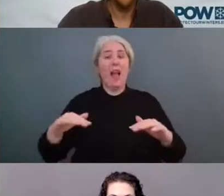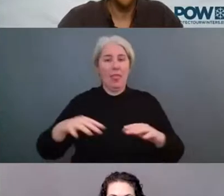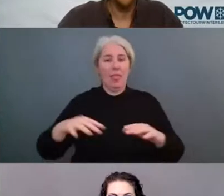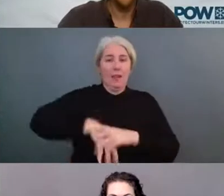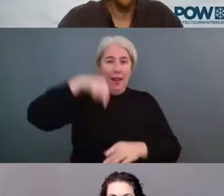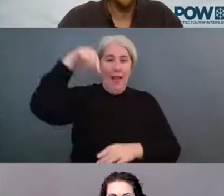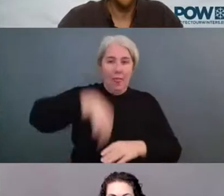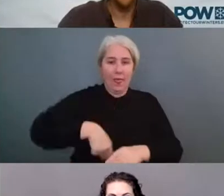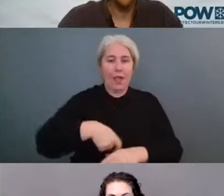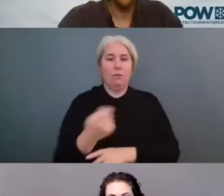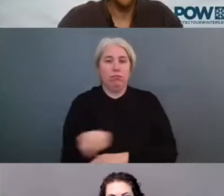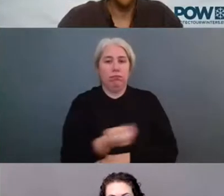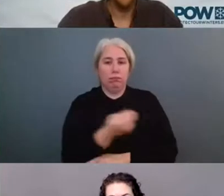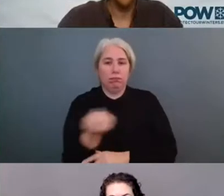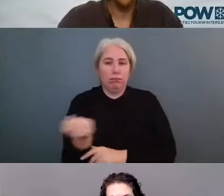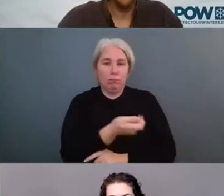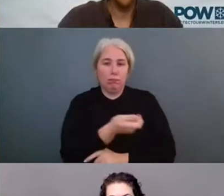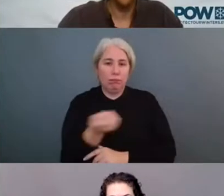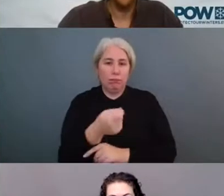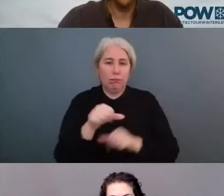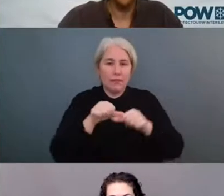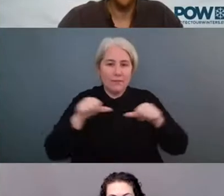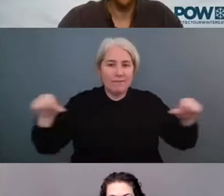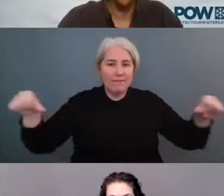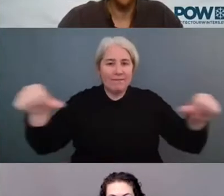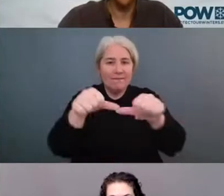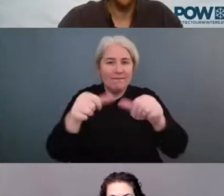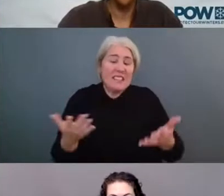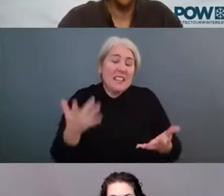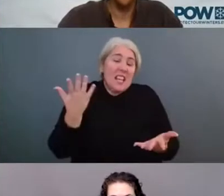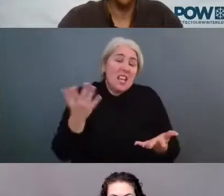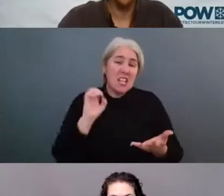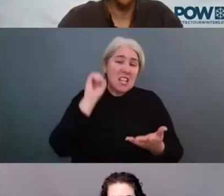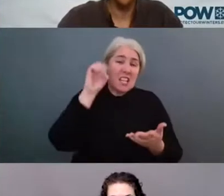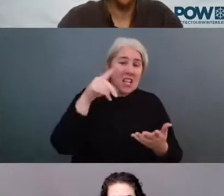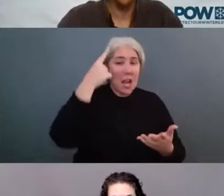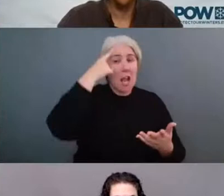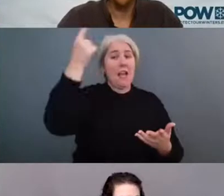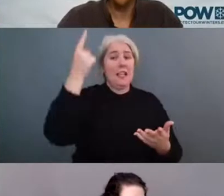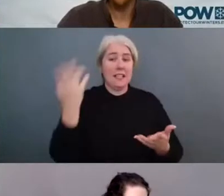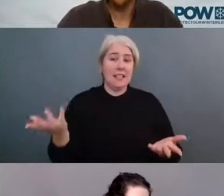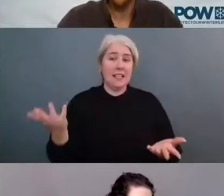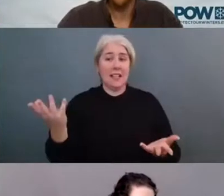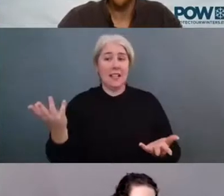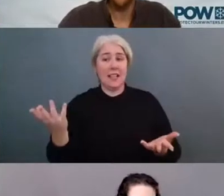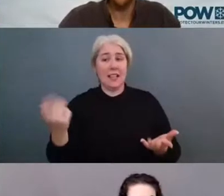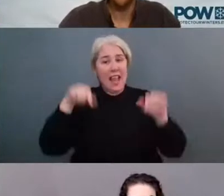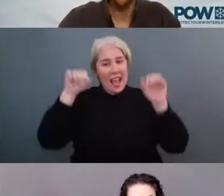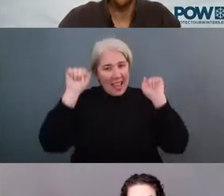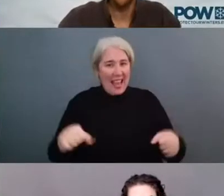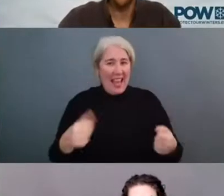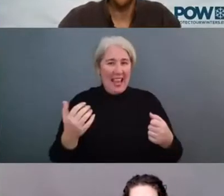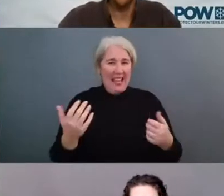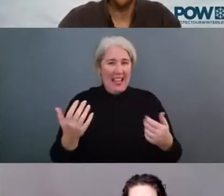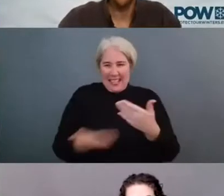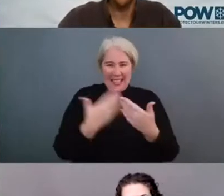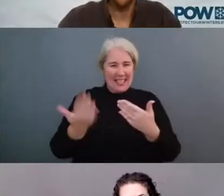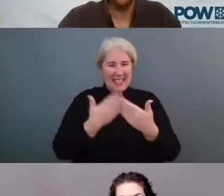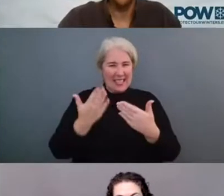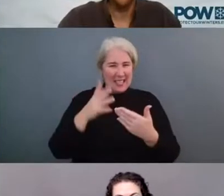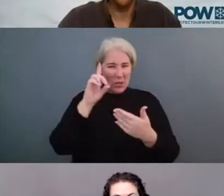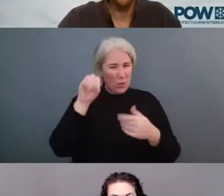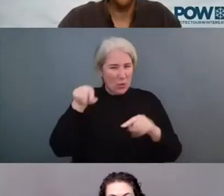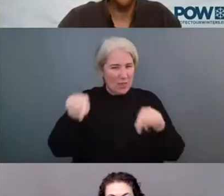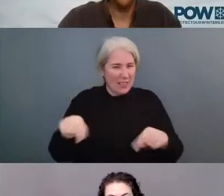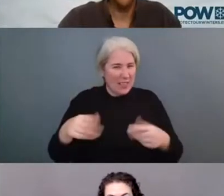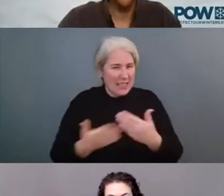So these are, I mean, the first ideas that we that can be done in practical ways. And I would like